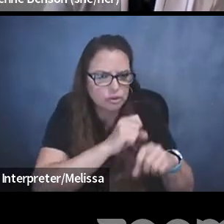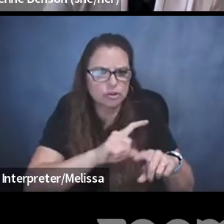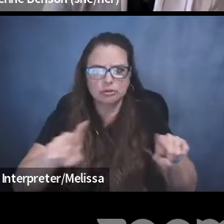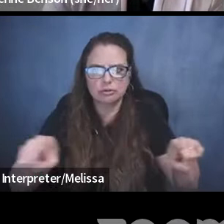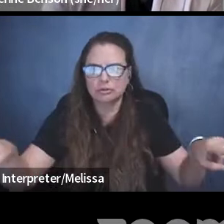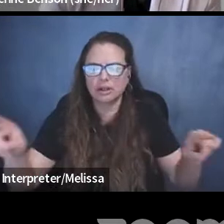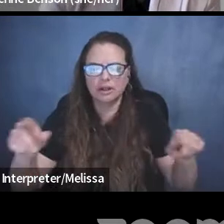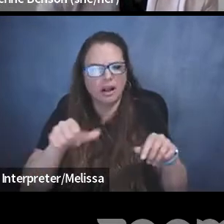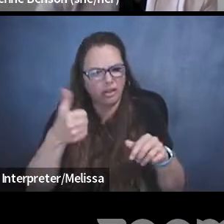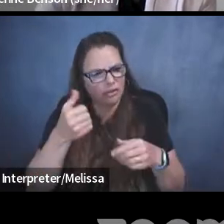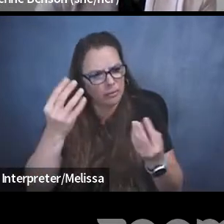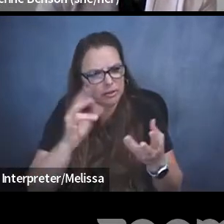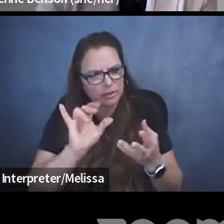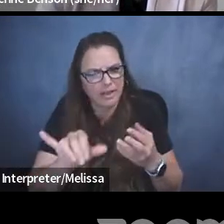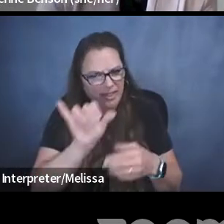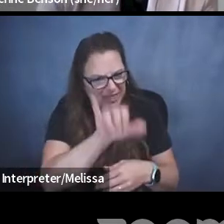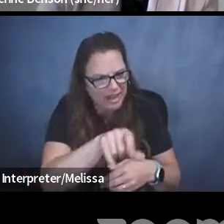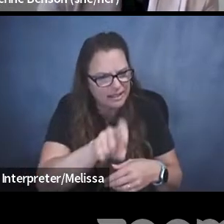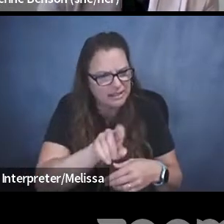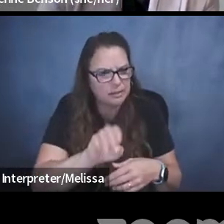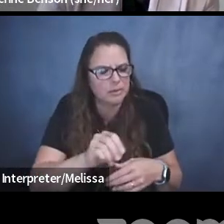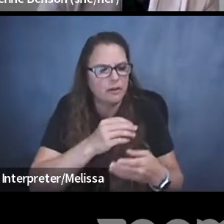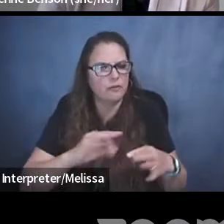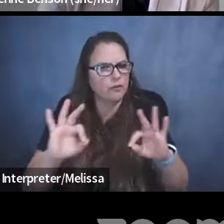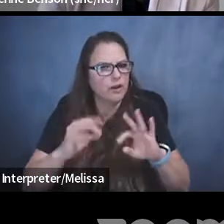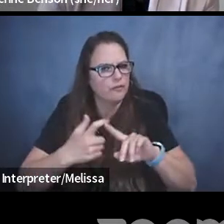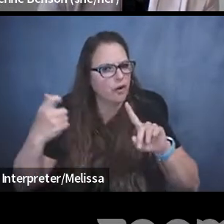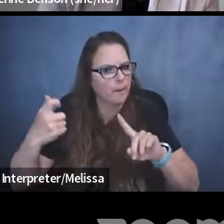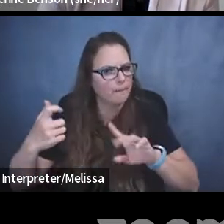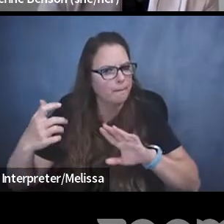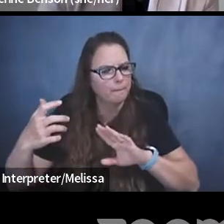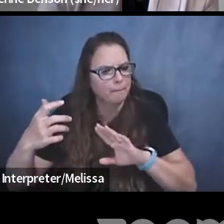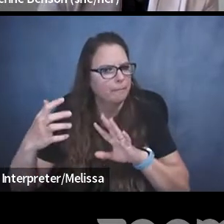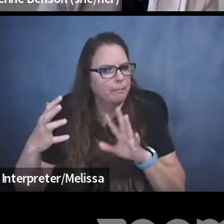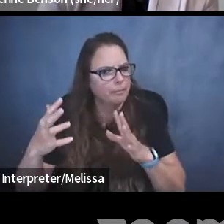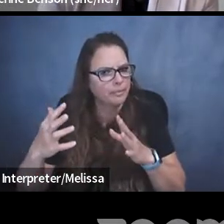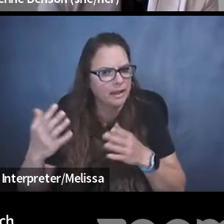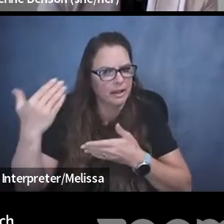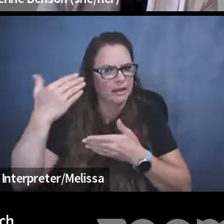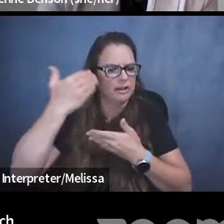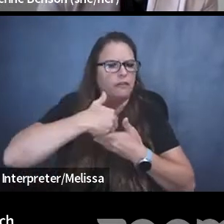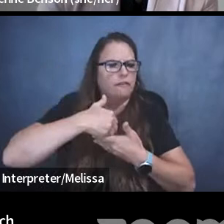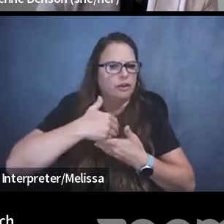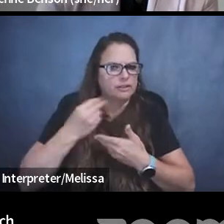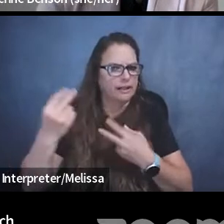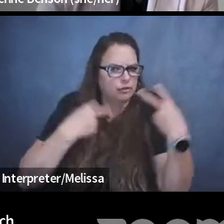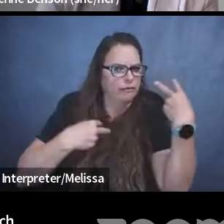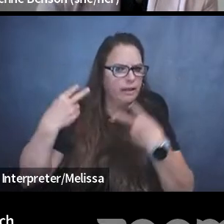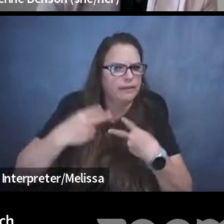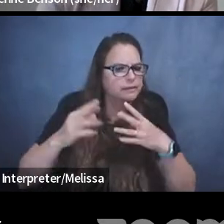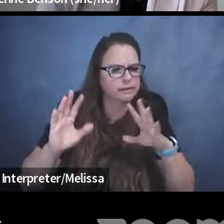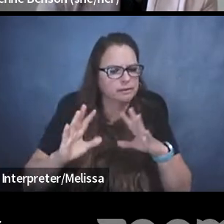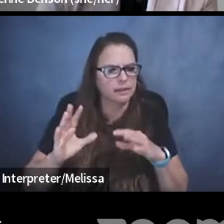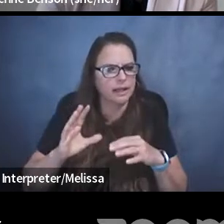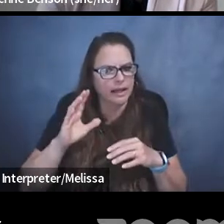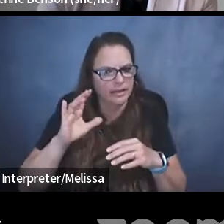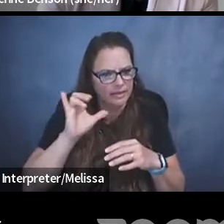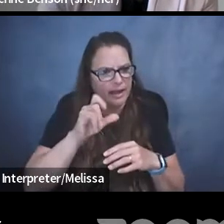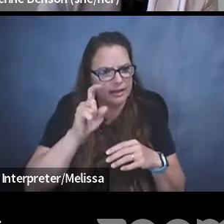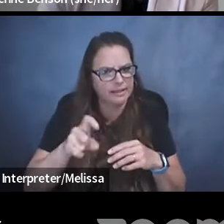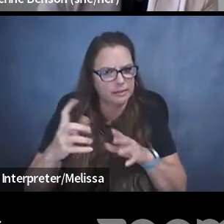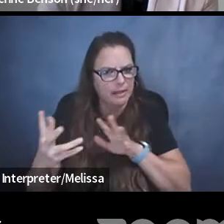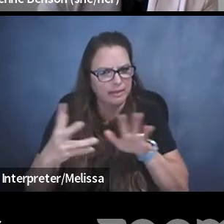So that needs to be free of interference and surveillance and surveillance needs to be let